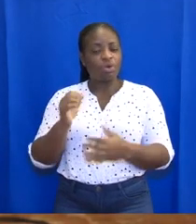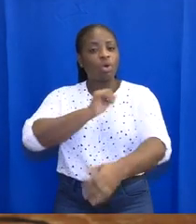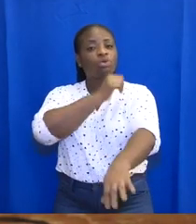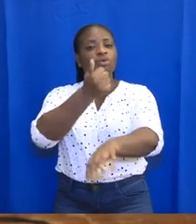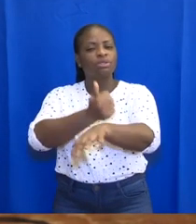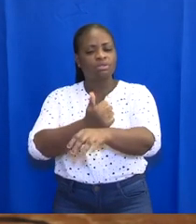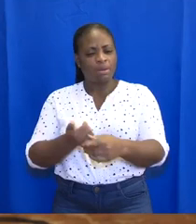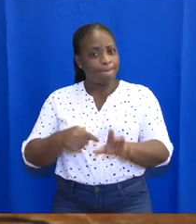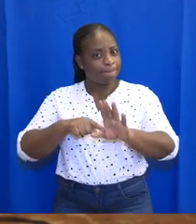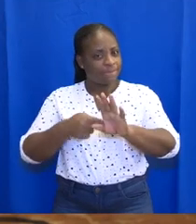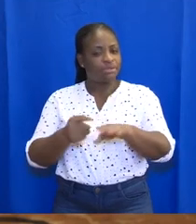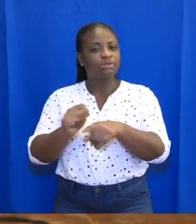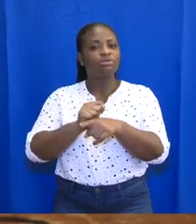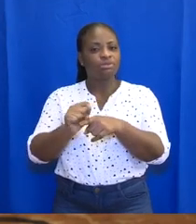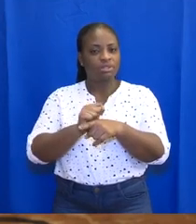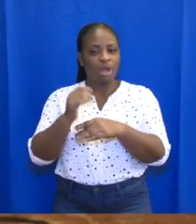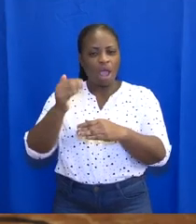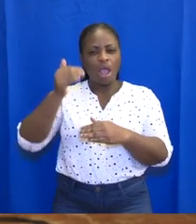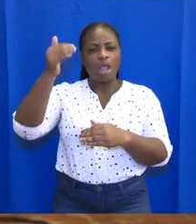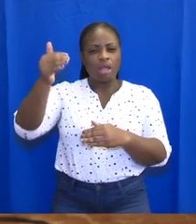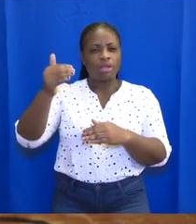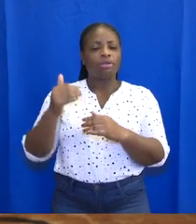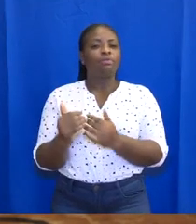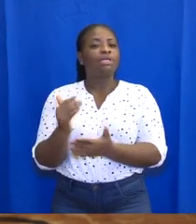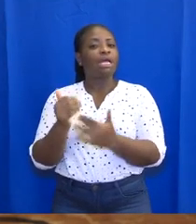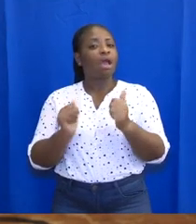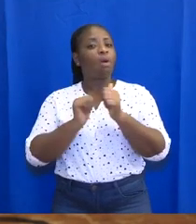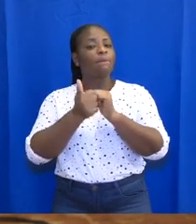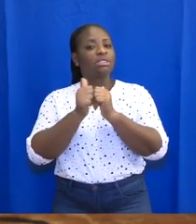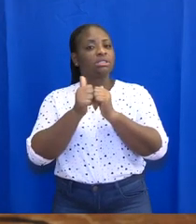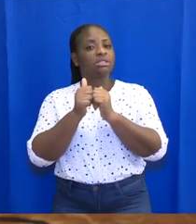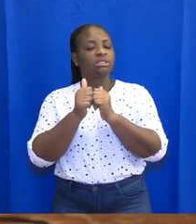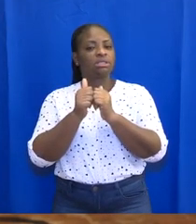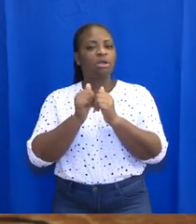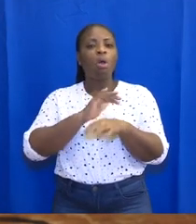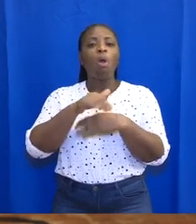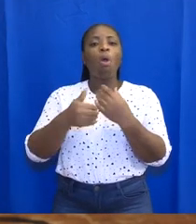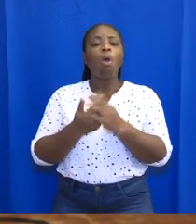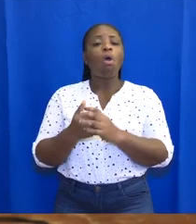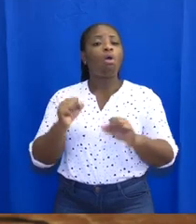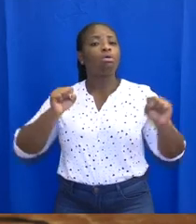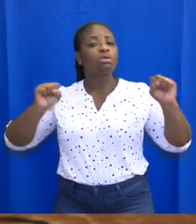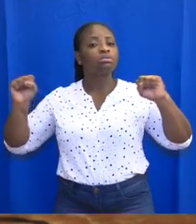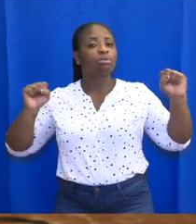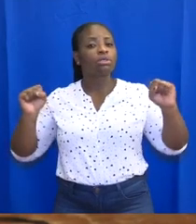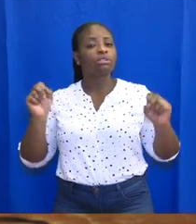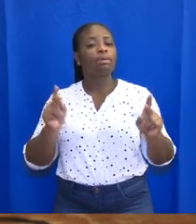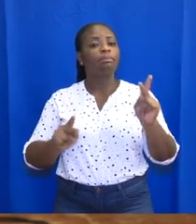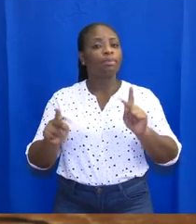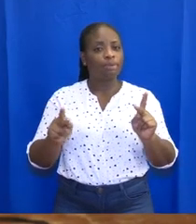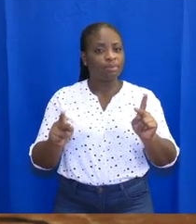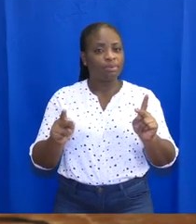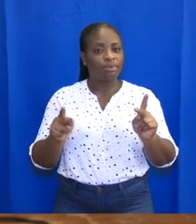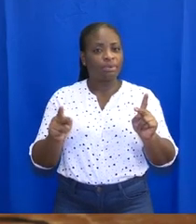to begin training ahead of their international engagements. All sports people who are camped